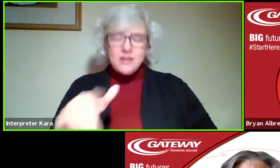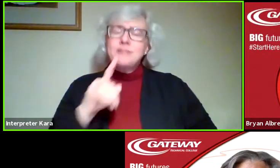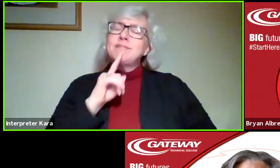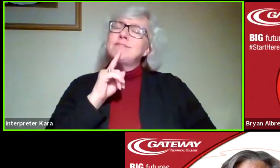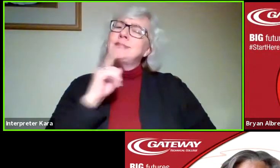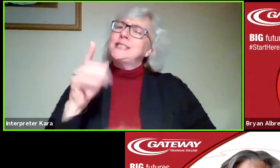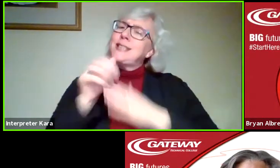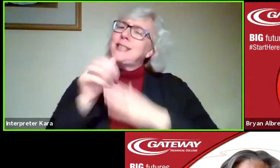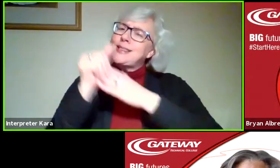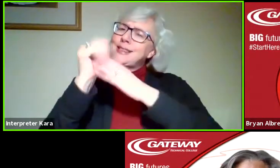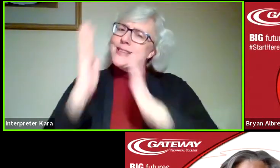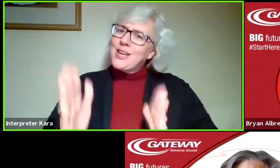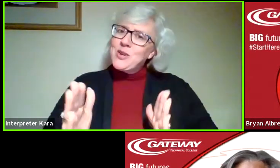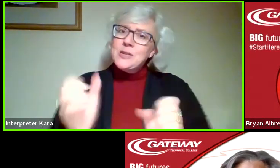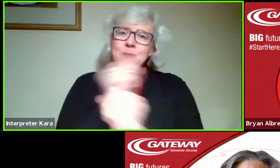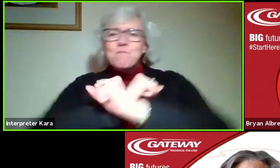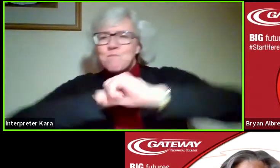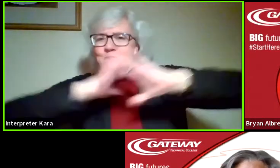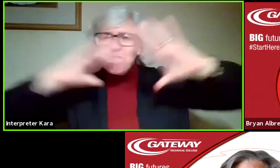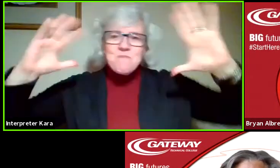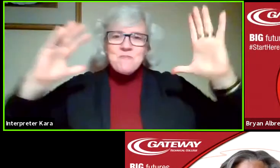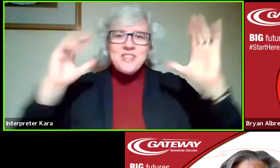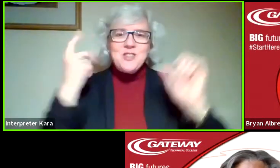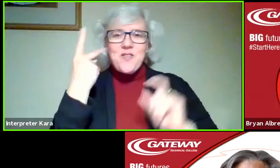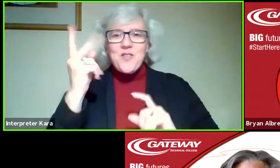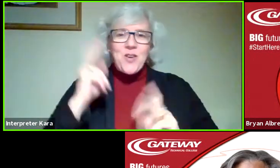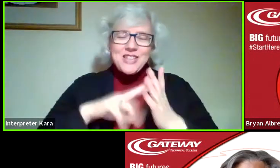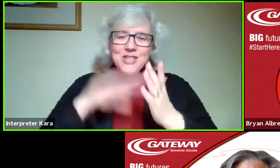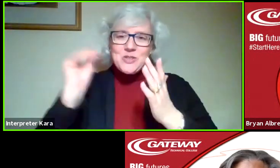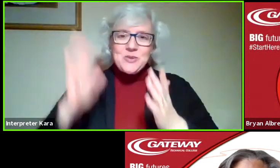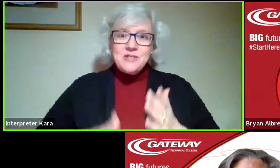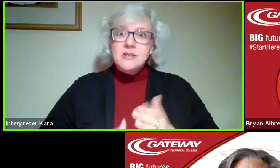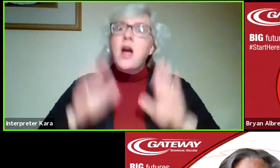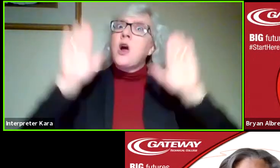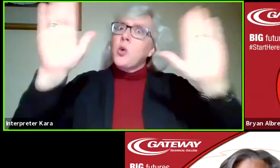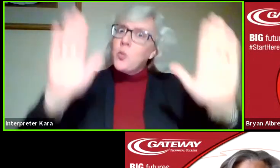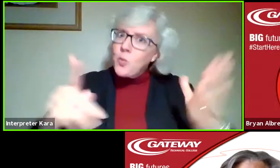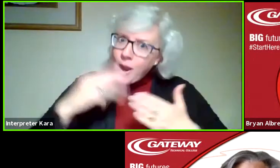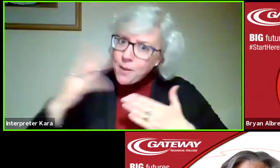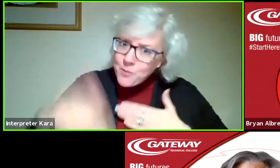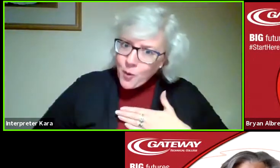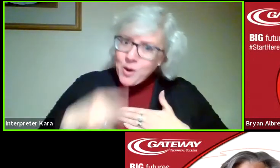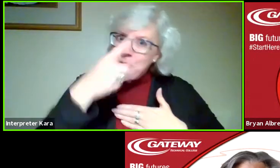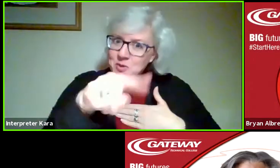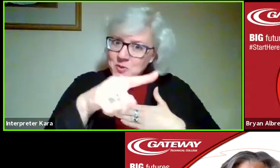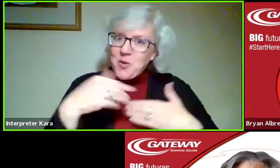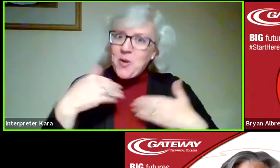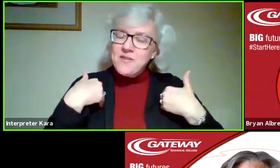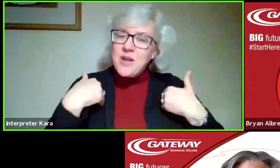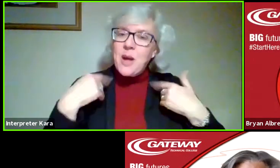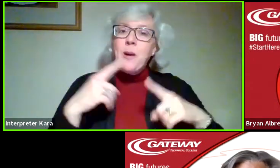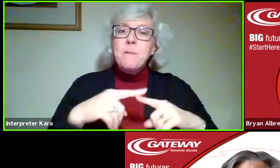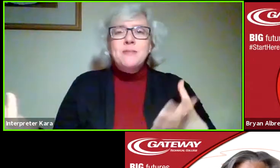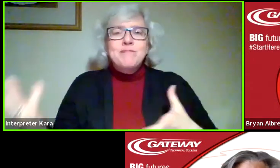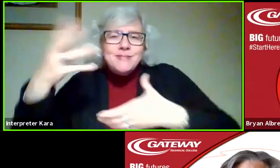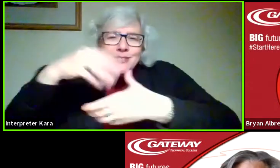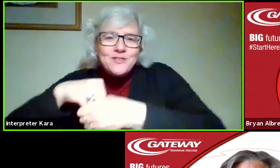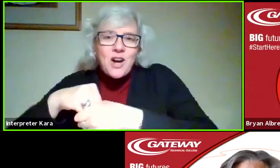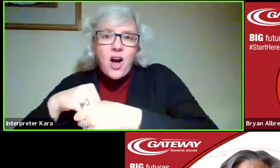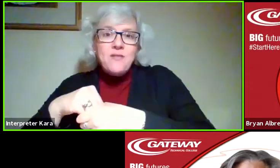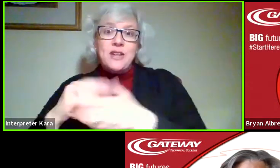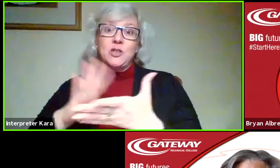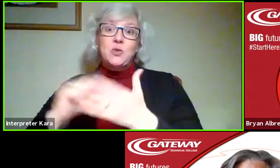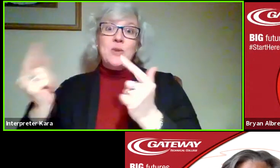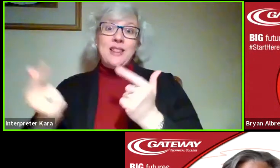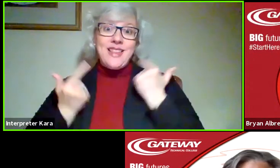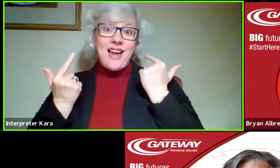helping us shape the vision for our students, not only through great programs like you've studied, but the engagement in the student life component